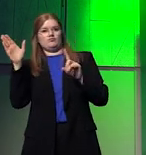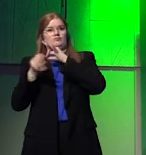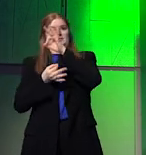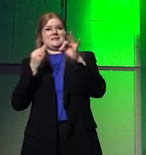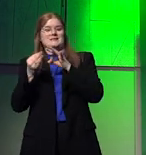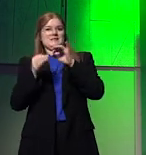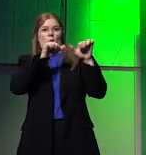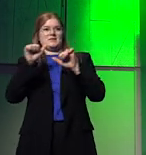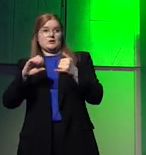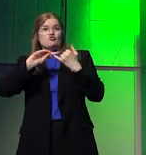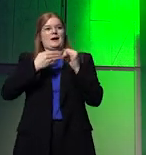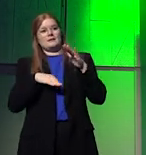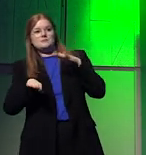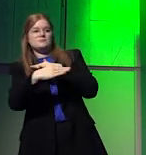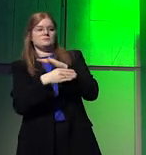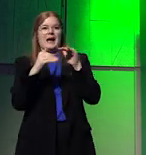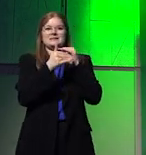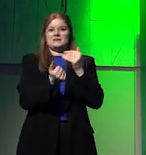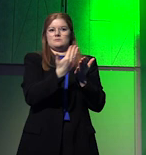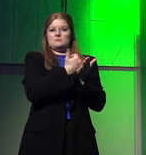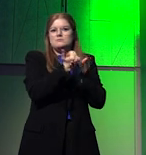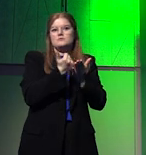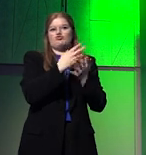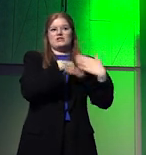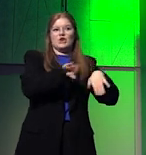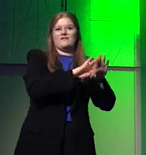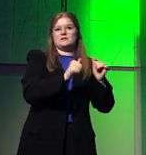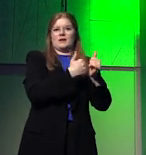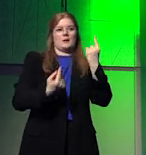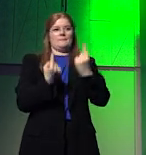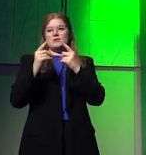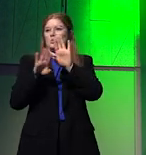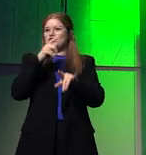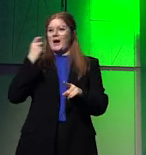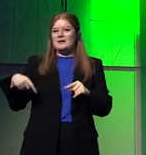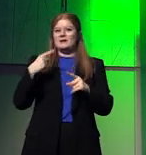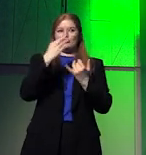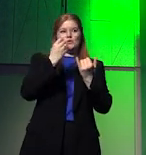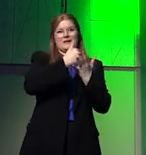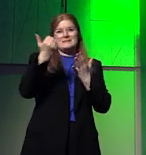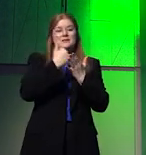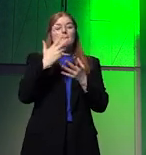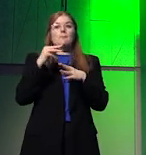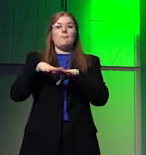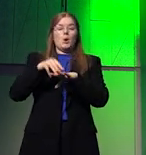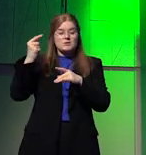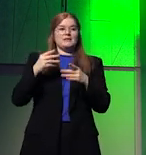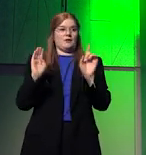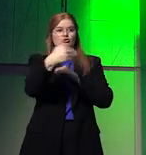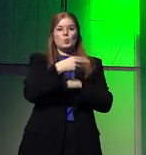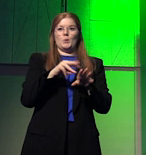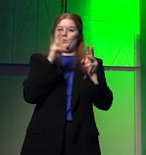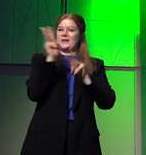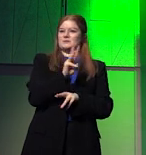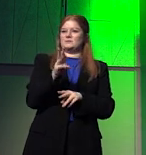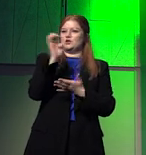to gain access to deposits and reserves for critical raw materials, competing thereby with China, but mostly with the West, with European